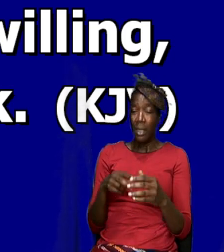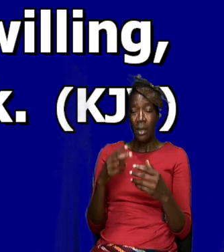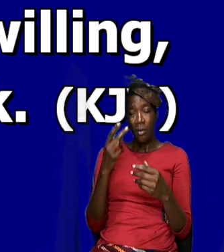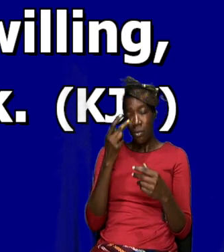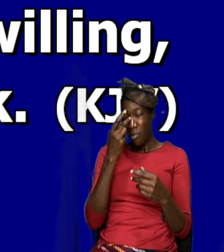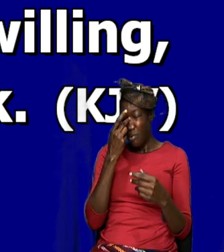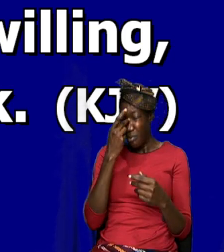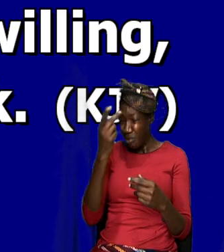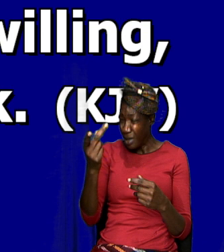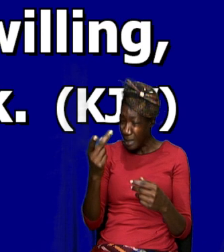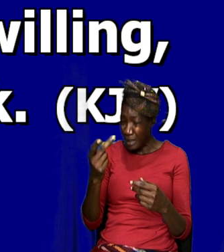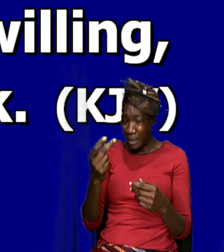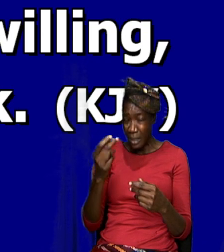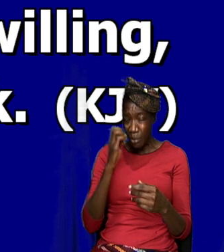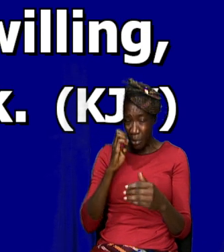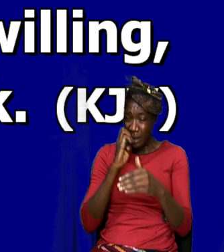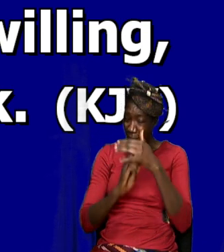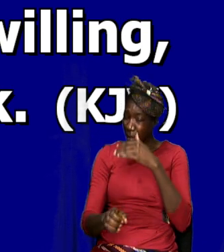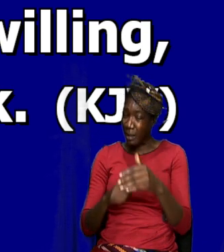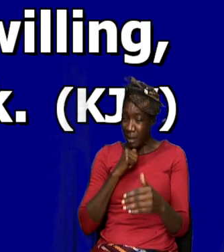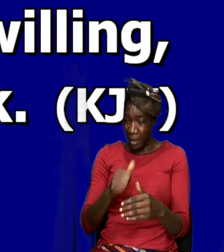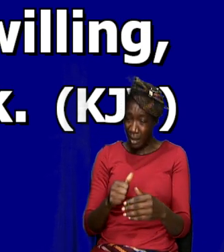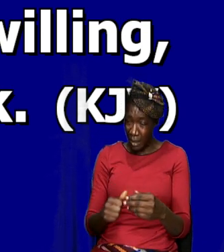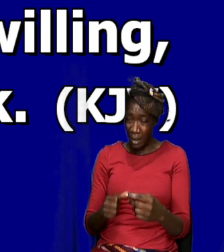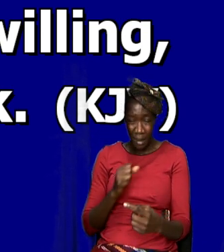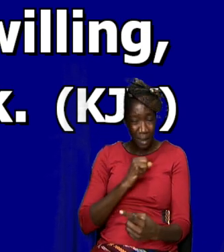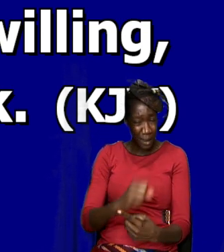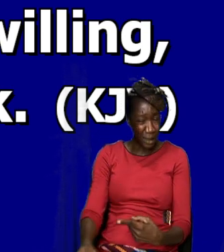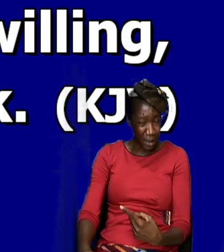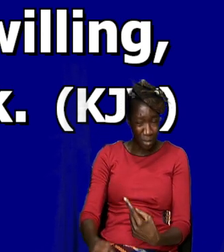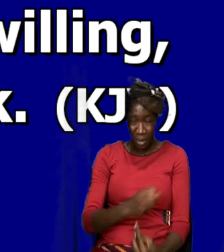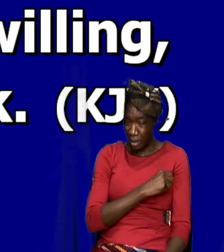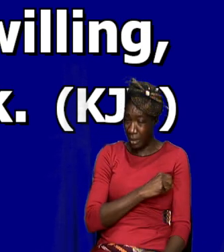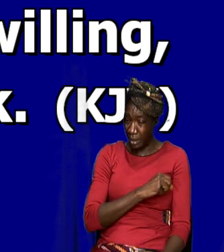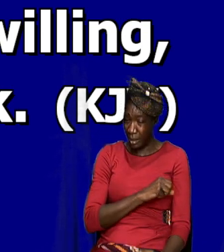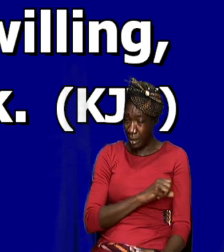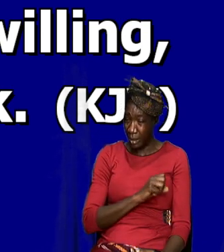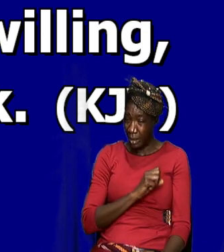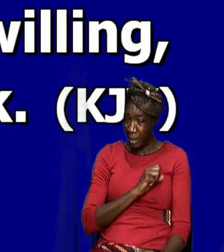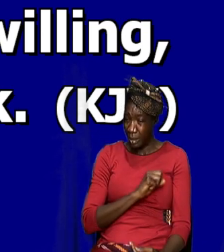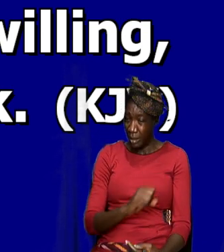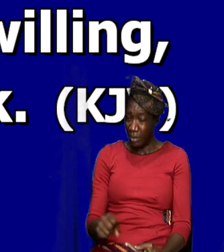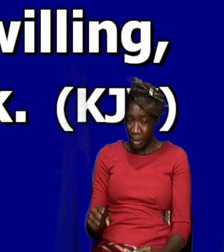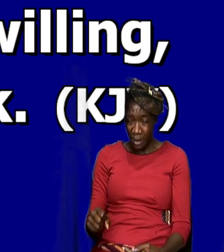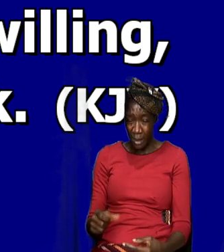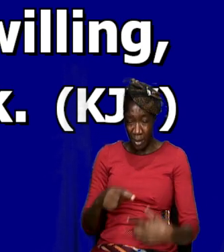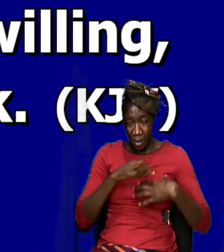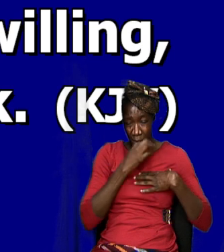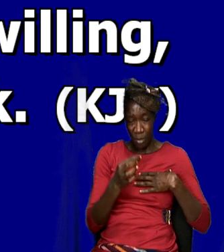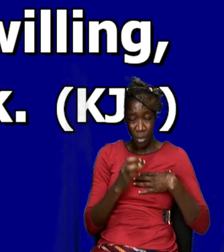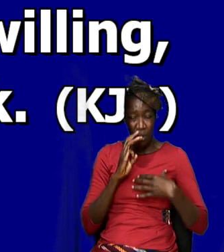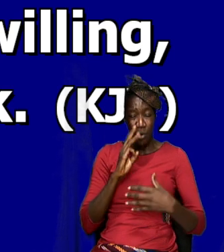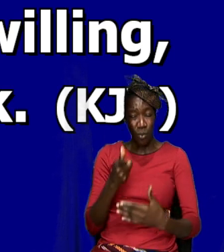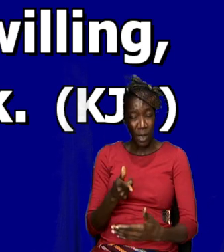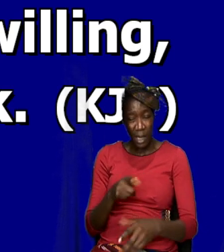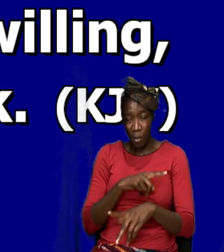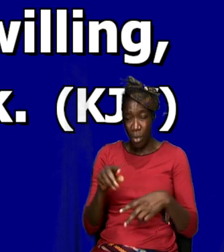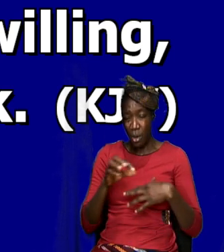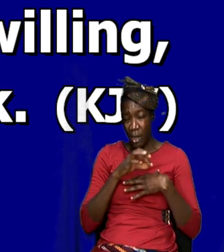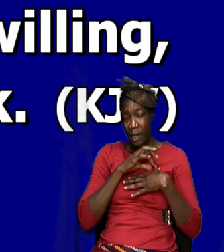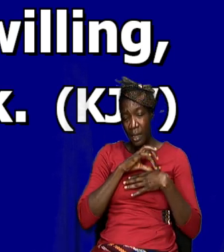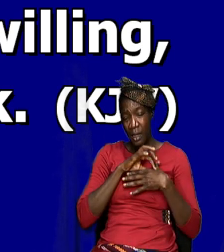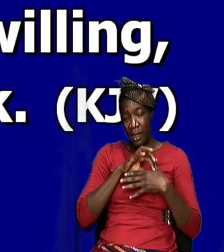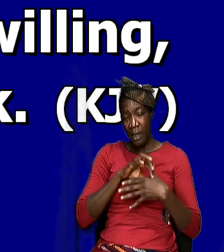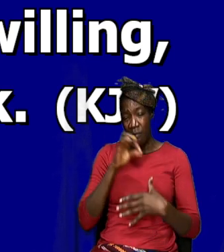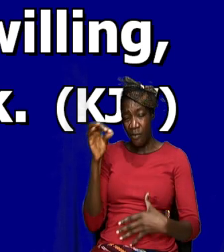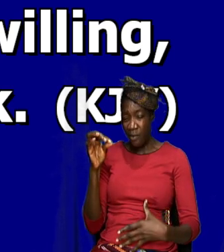pray that he enter not into temptation the spirit indeed is willing but the flesh is